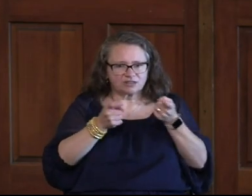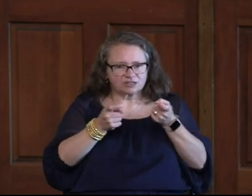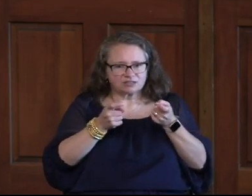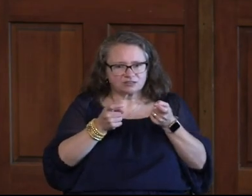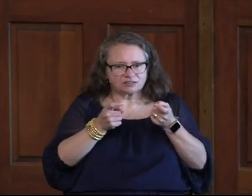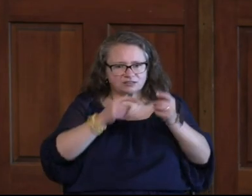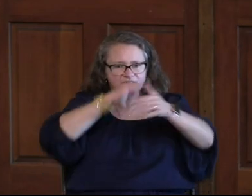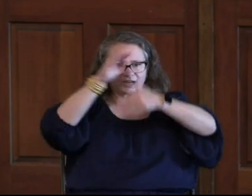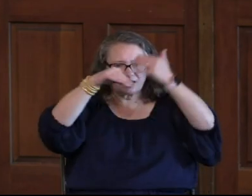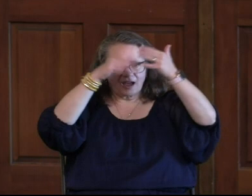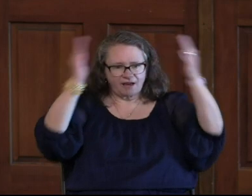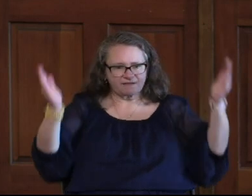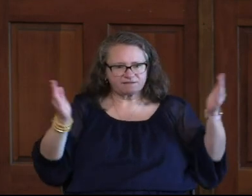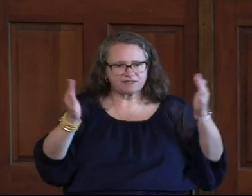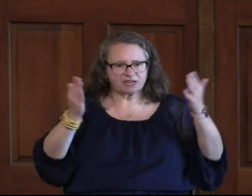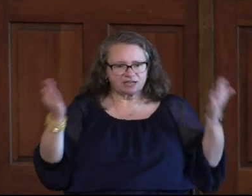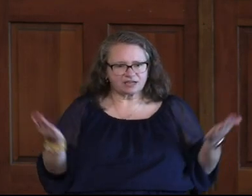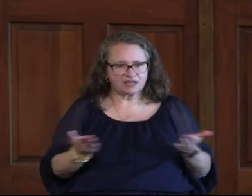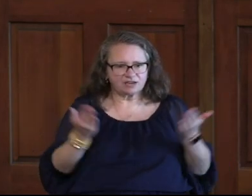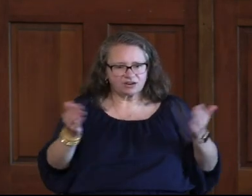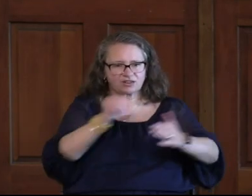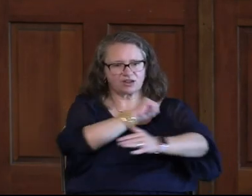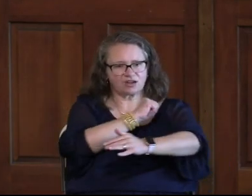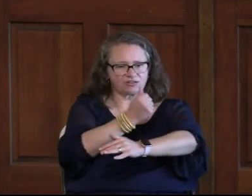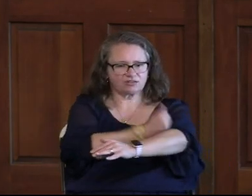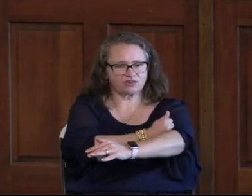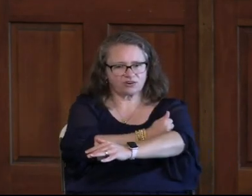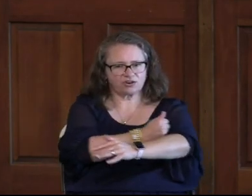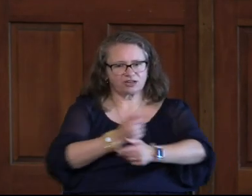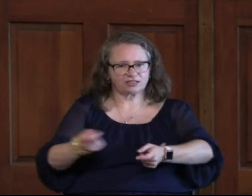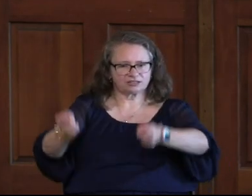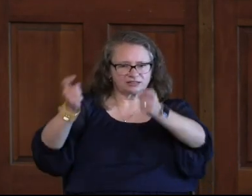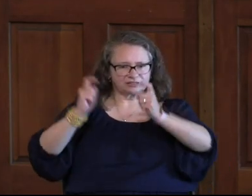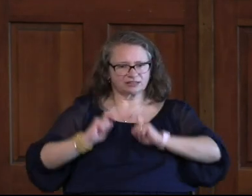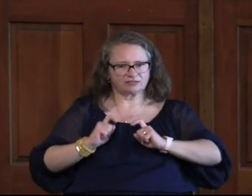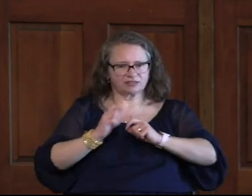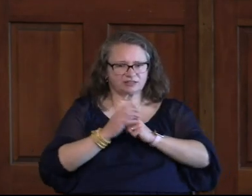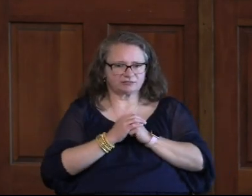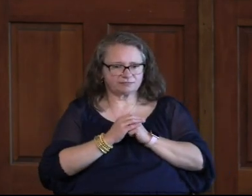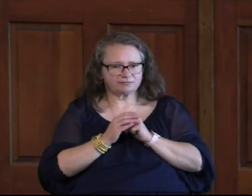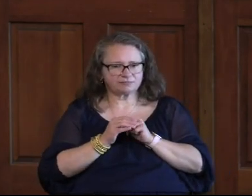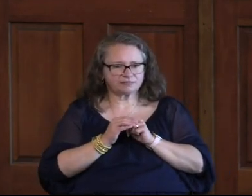Sovereign Over Heaven And Earth All Authority Has Been Given To Him